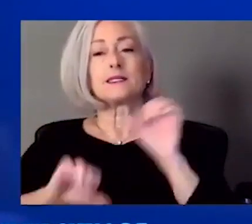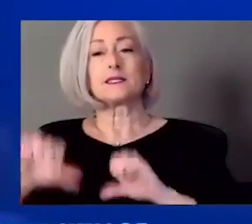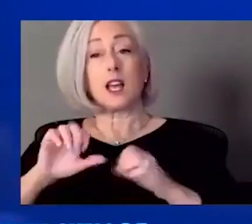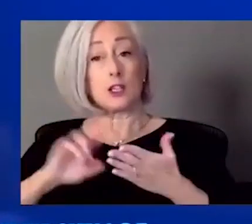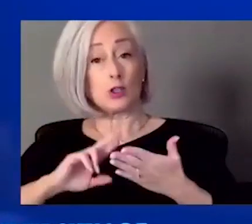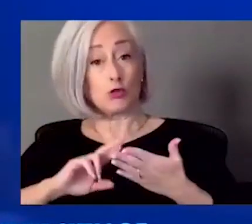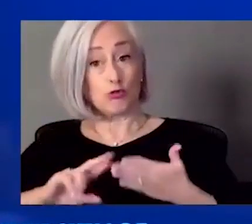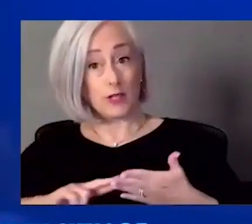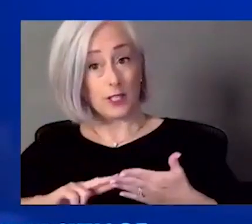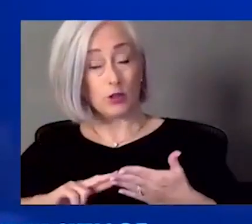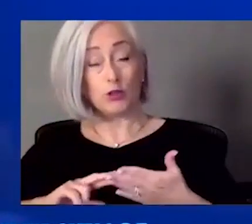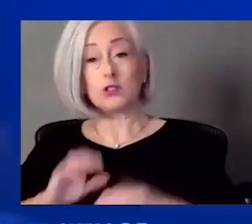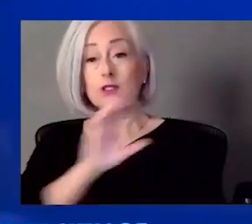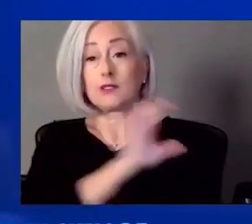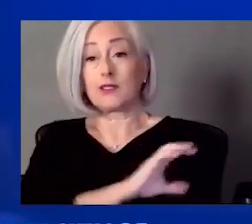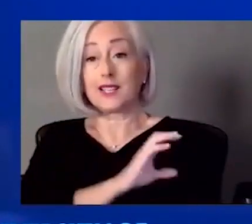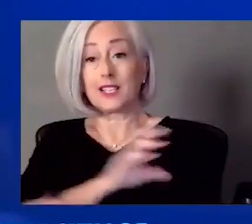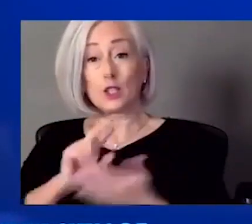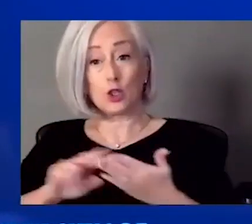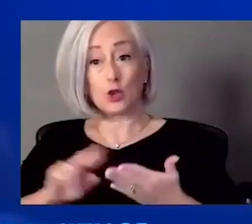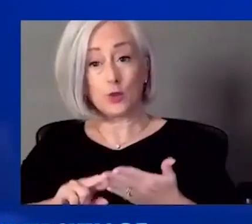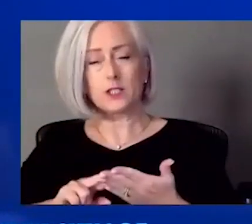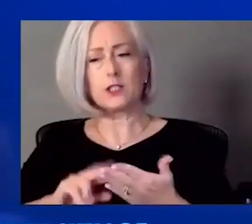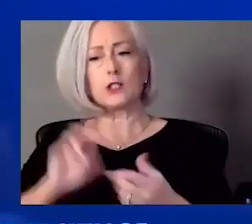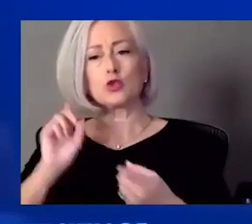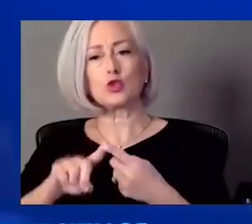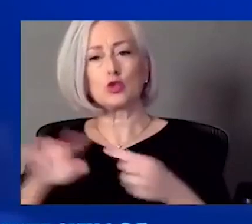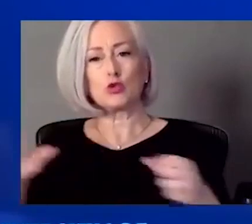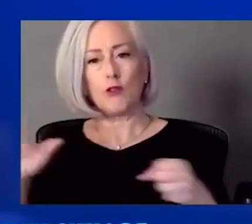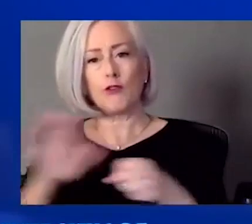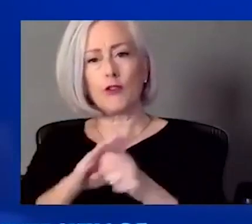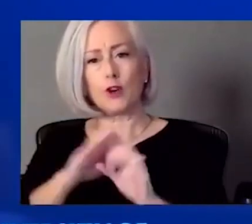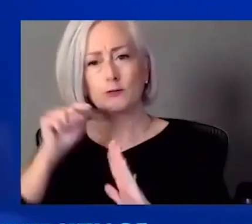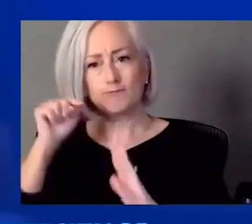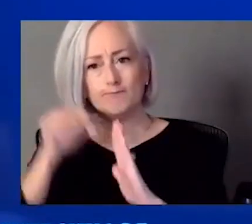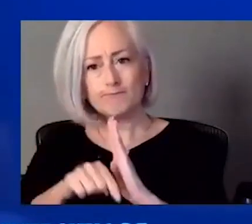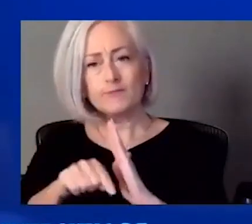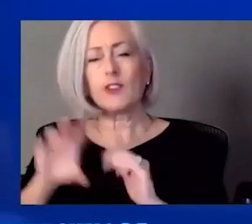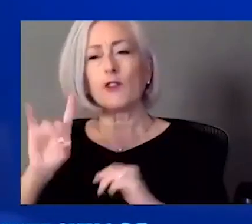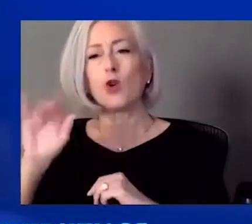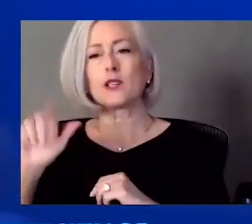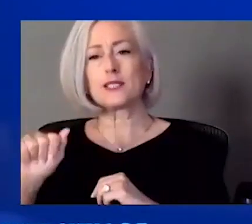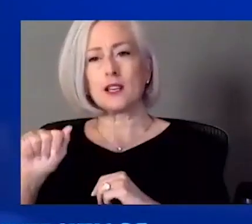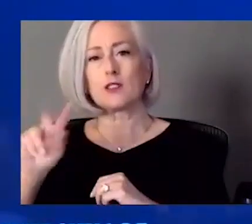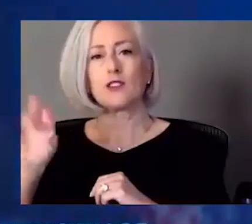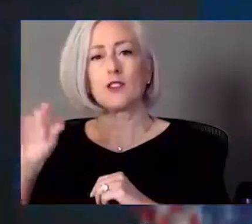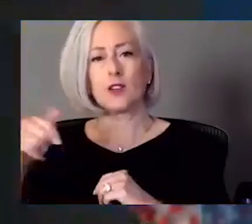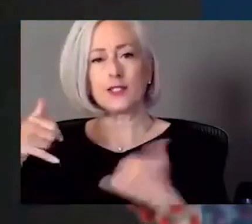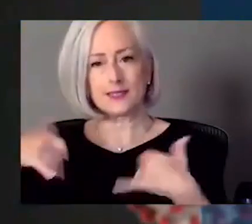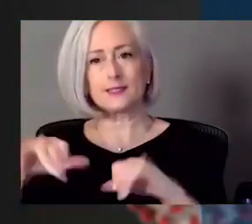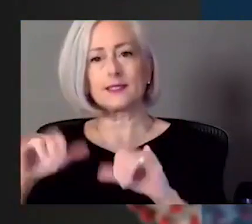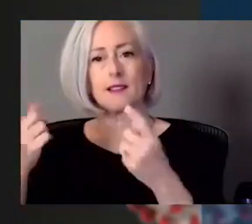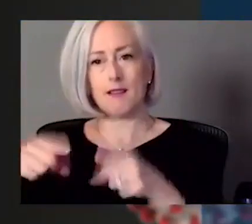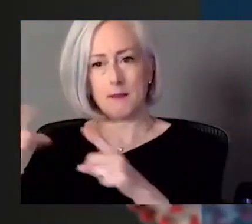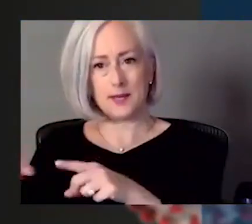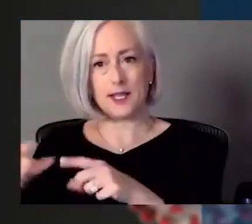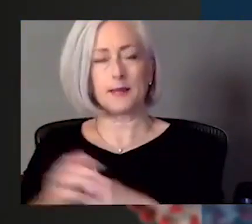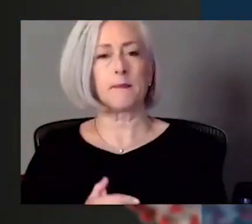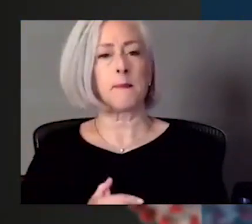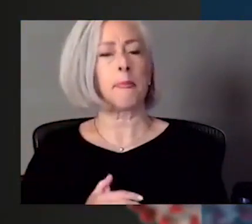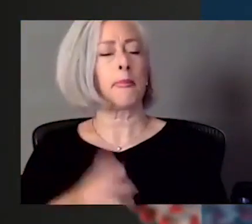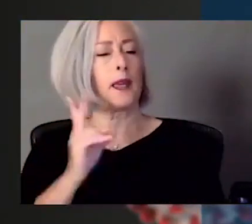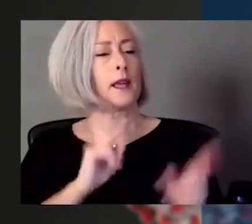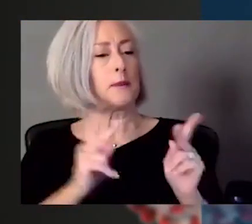research into the full extent and the severity of the Delta variant. Are people still dying in local